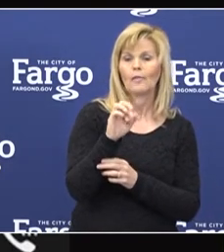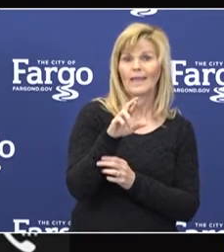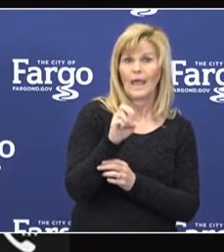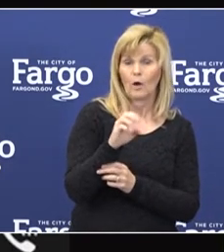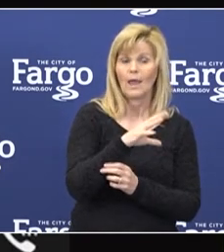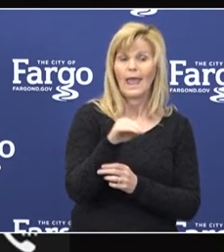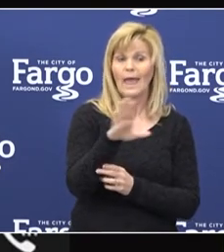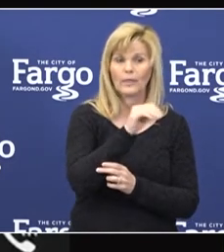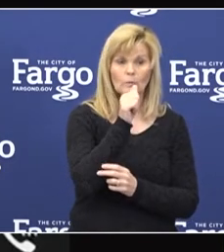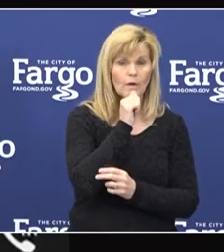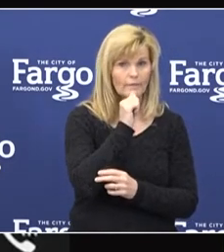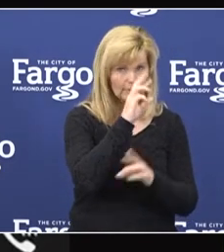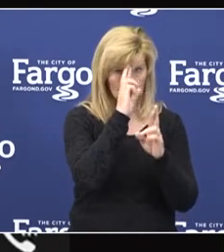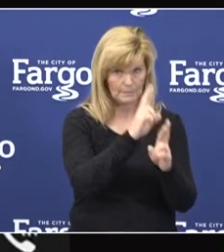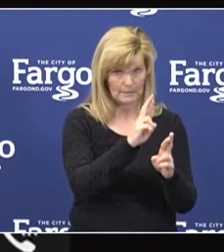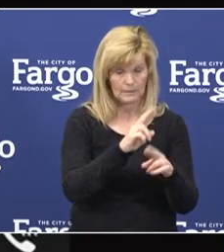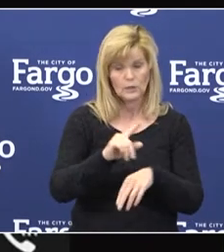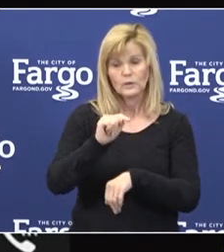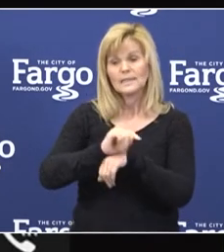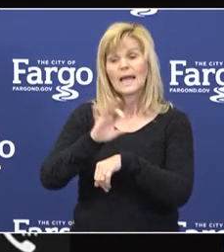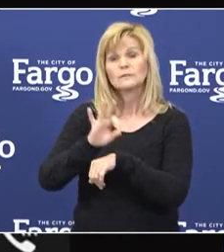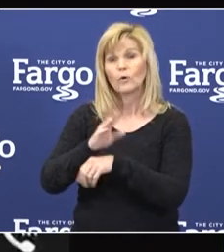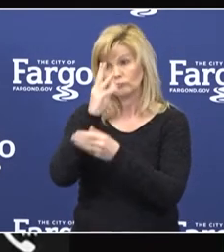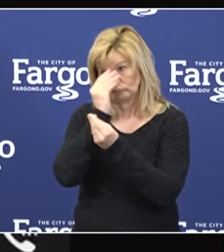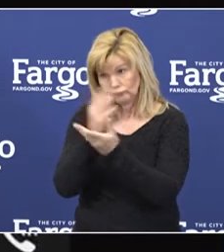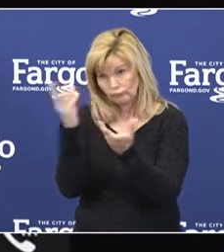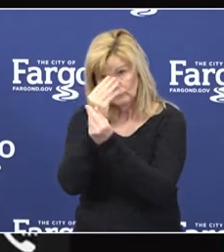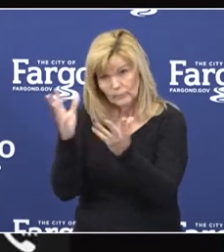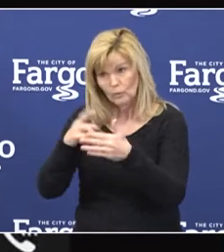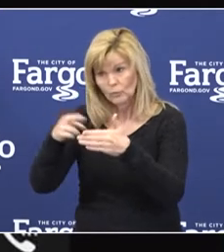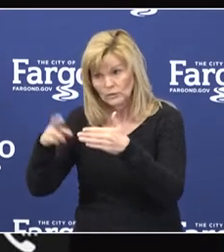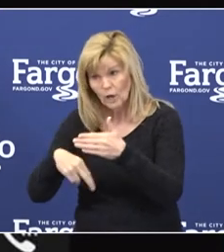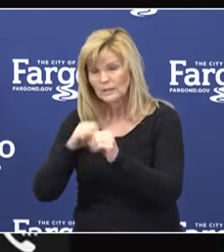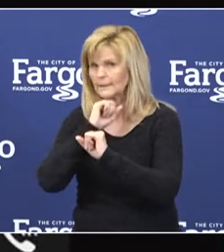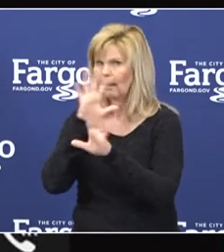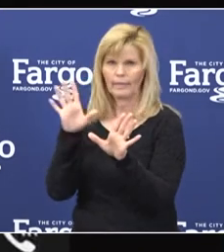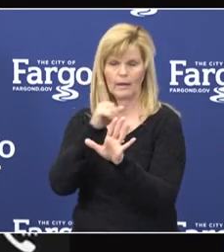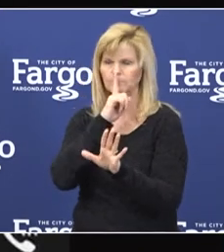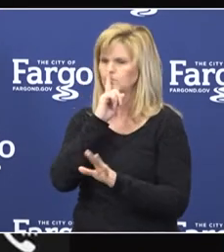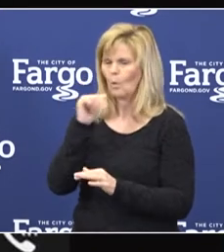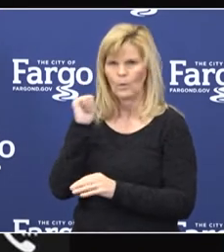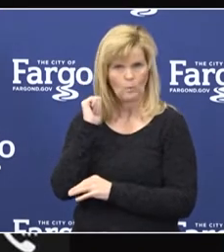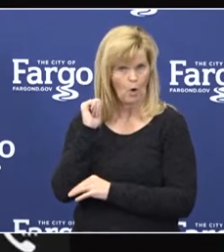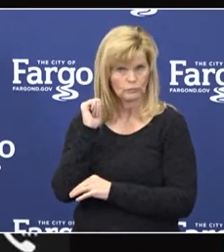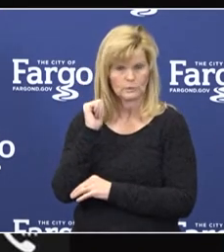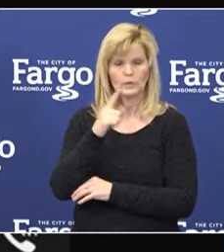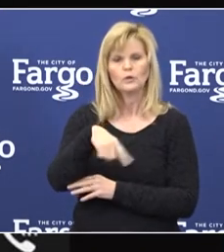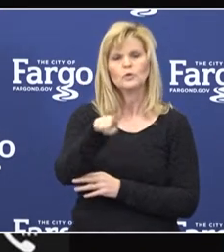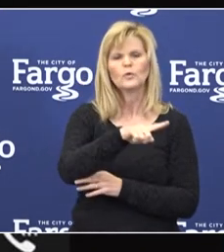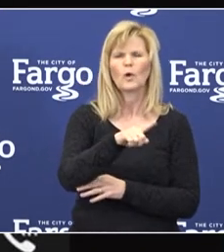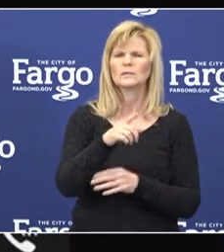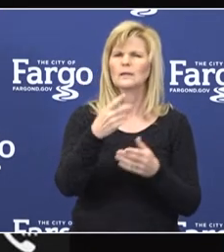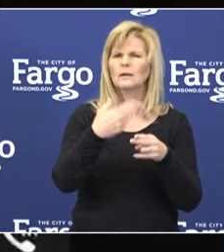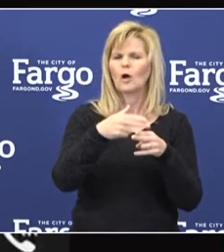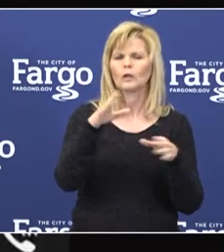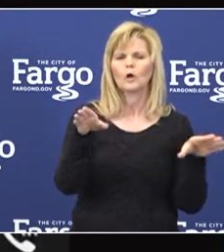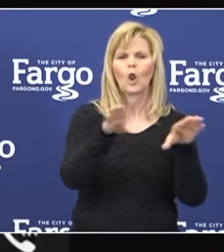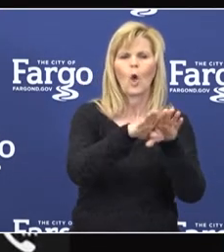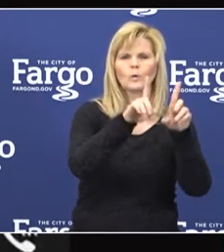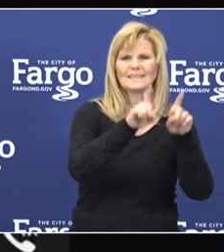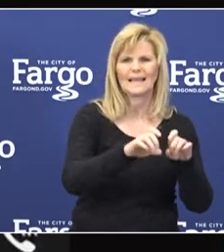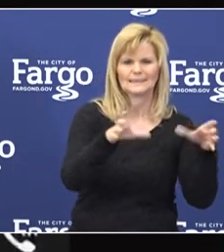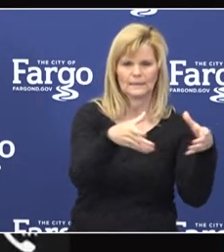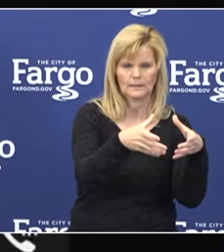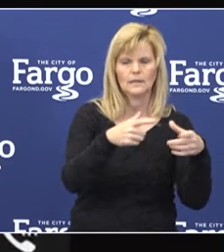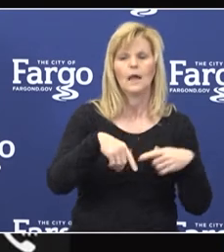achieve this, the task force will not release specific results to these closed testing events. And as a reminder, all Cass